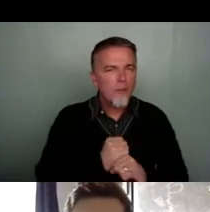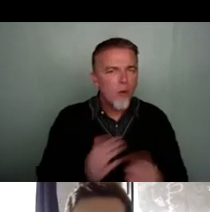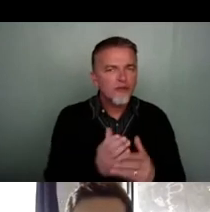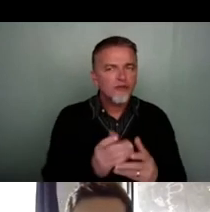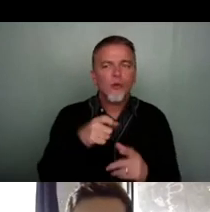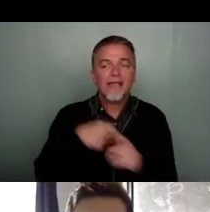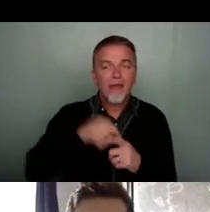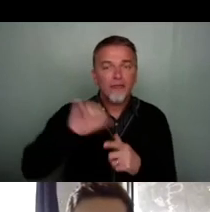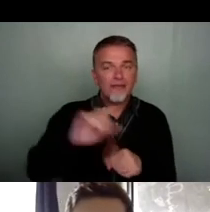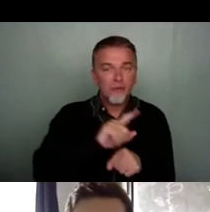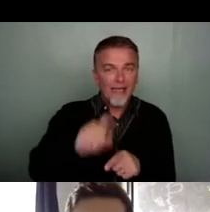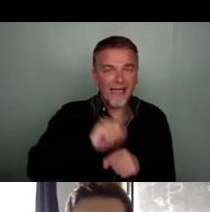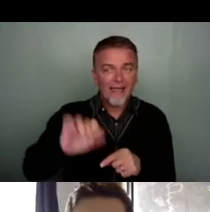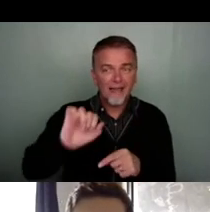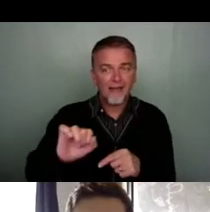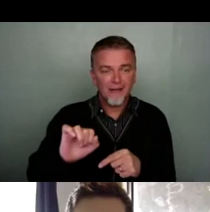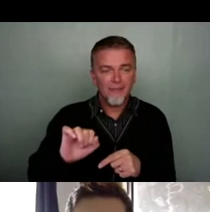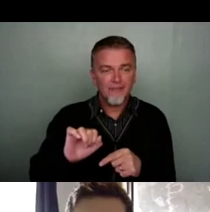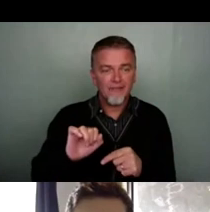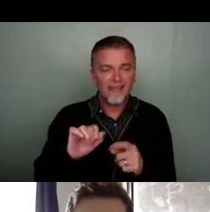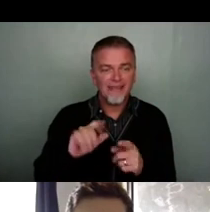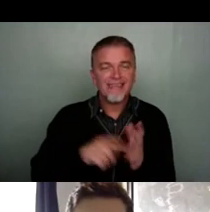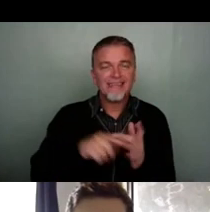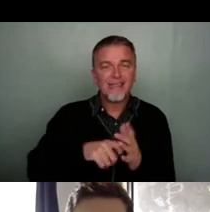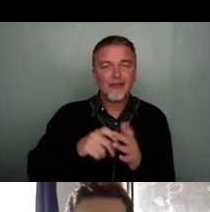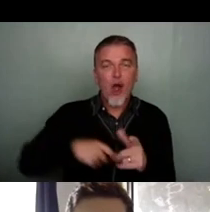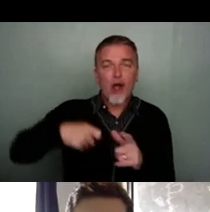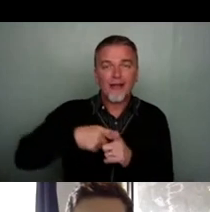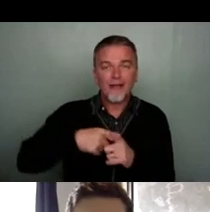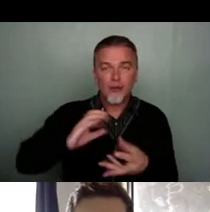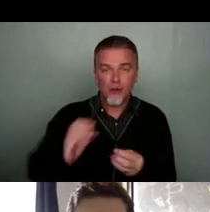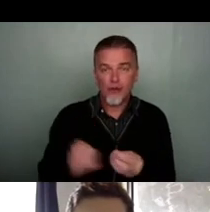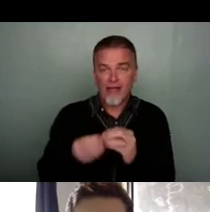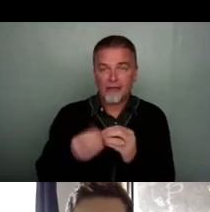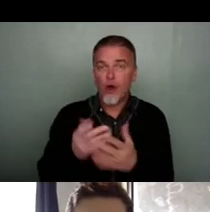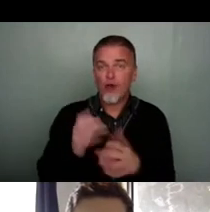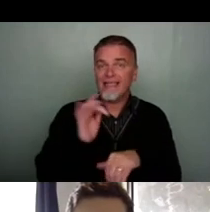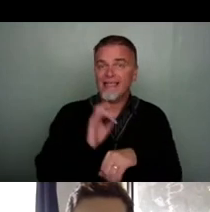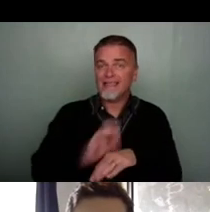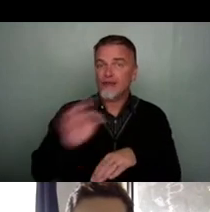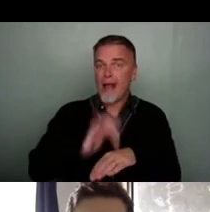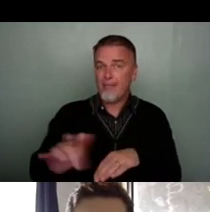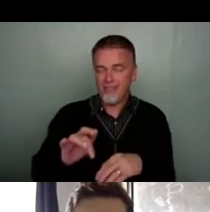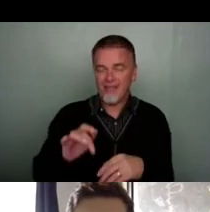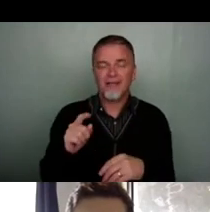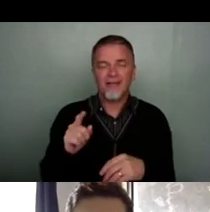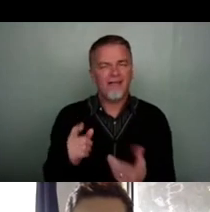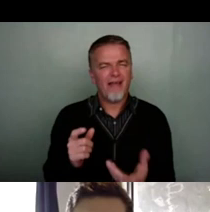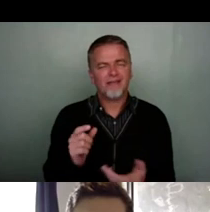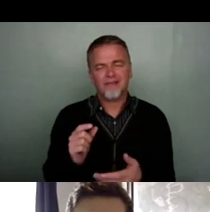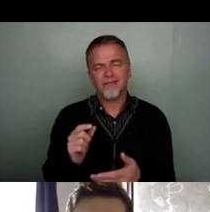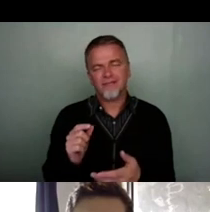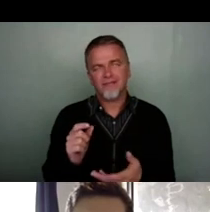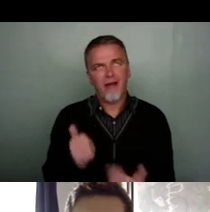weekly in, um, Tiktok curation on Instagram, which is a, um, a highlight of my week.